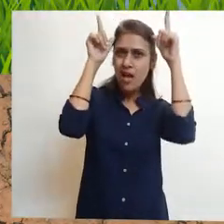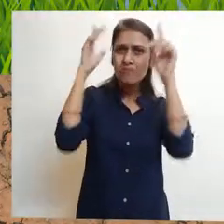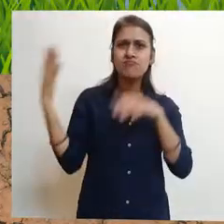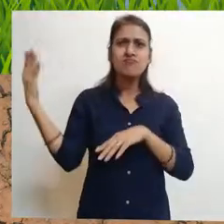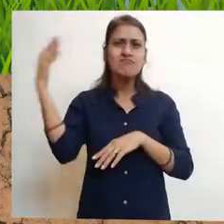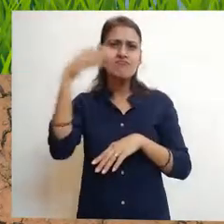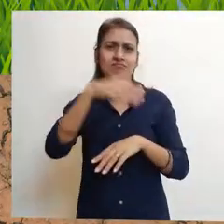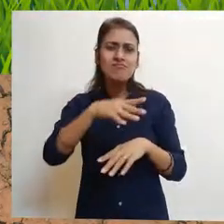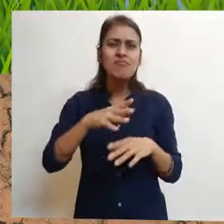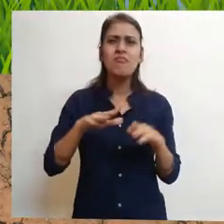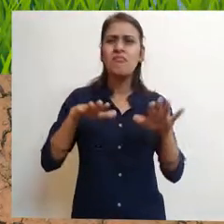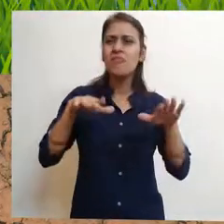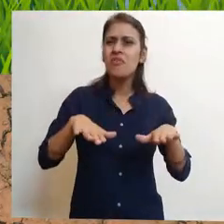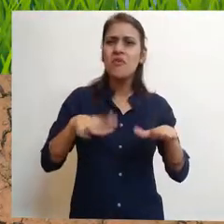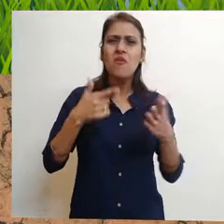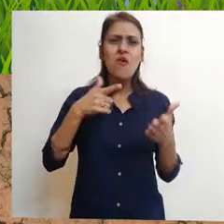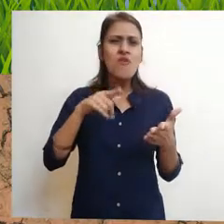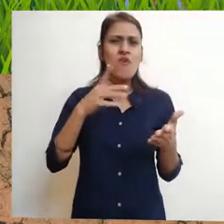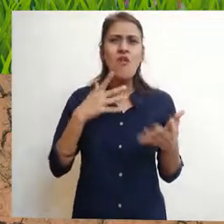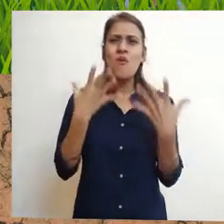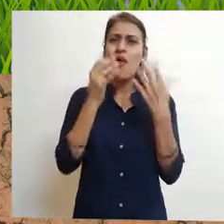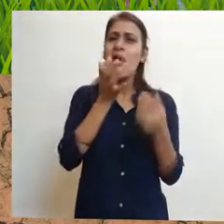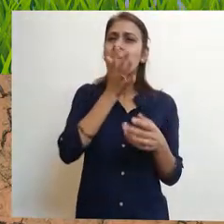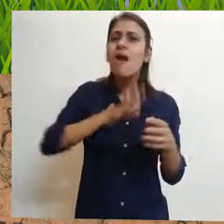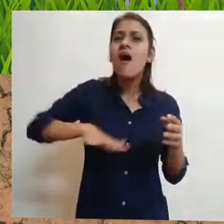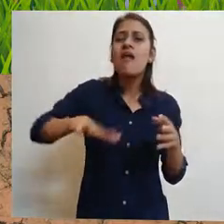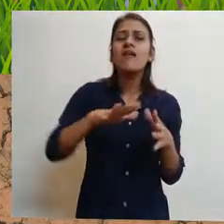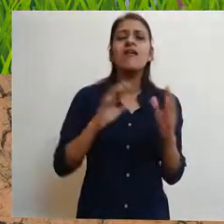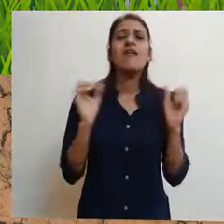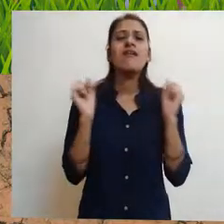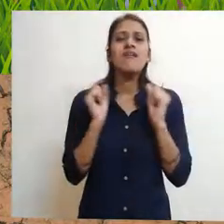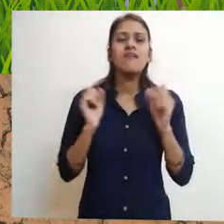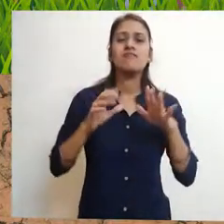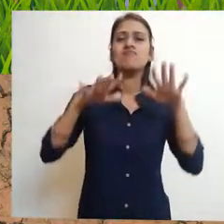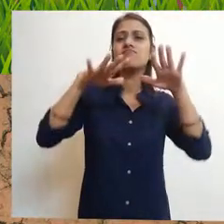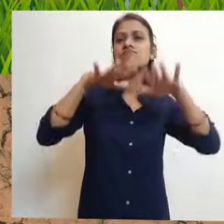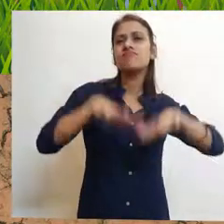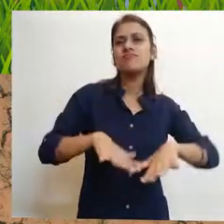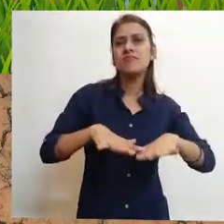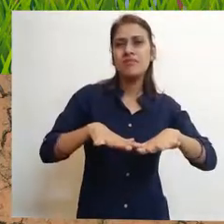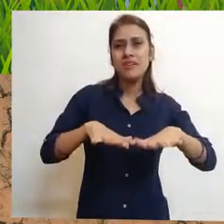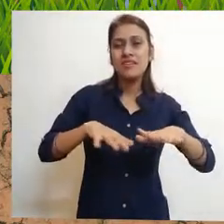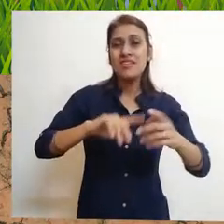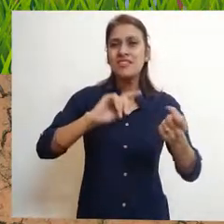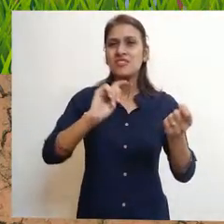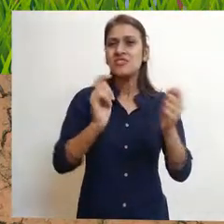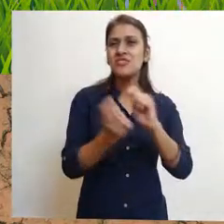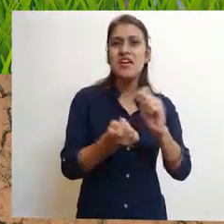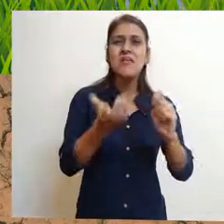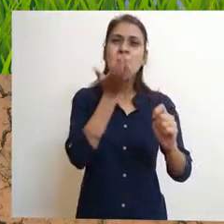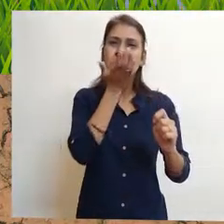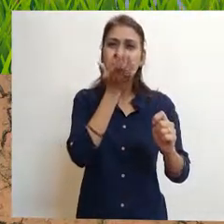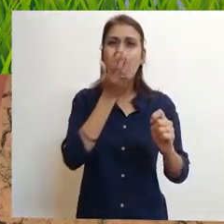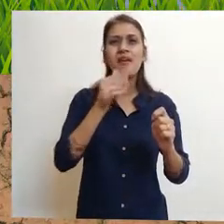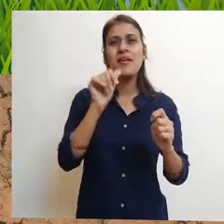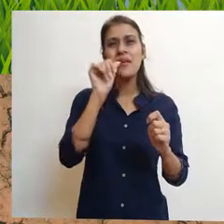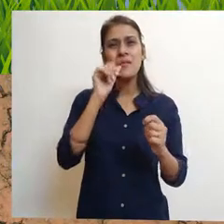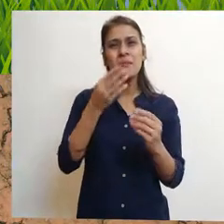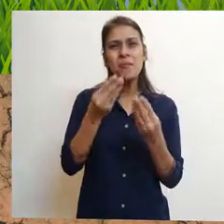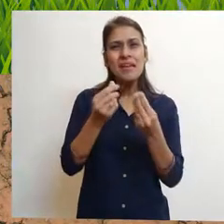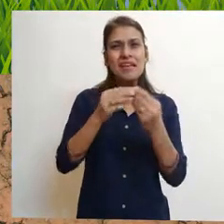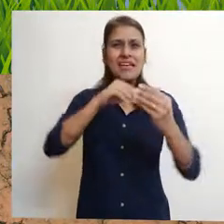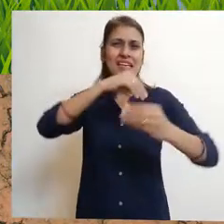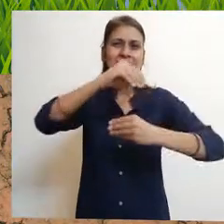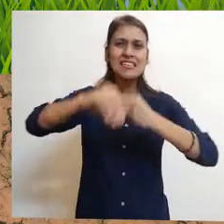Soon, buffalos discovered the grassy spot. And as buffalos are wont to do, they wallowed in the